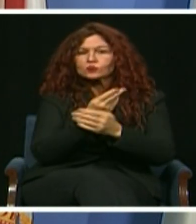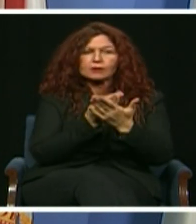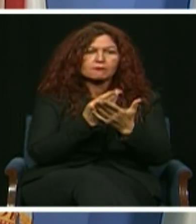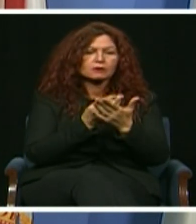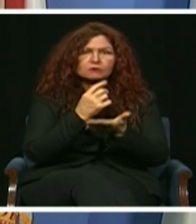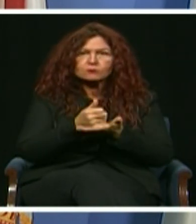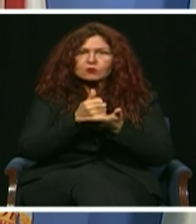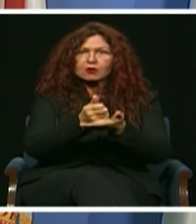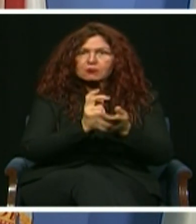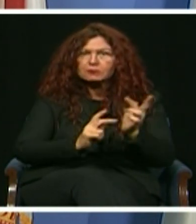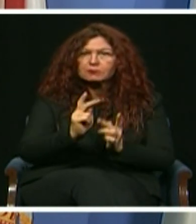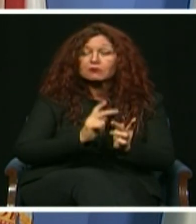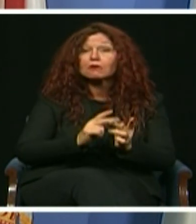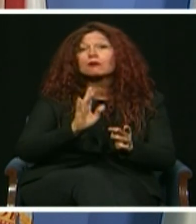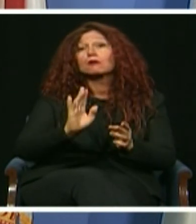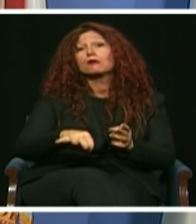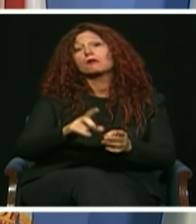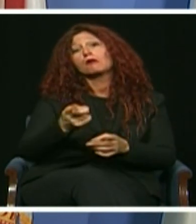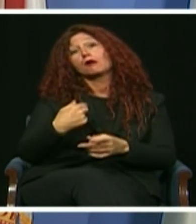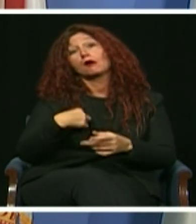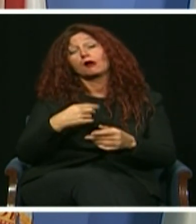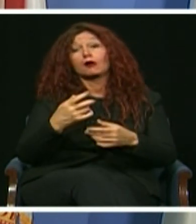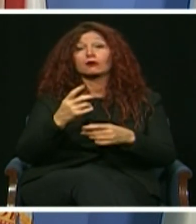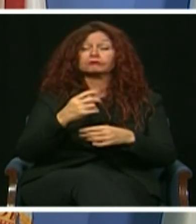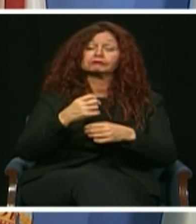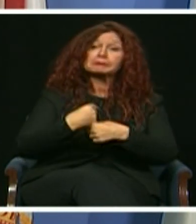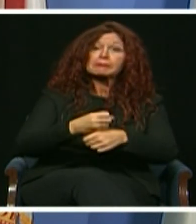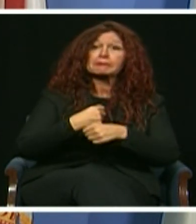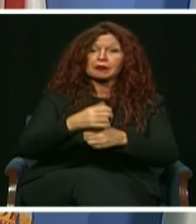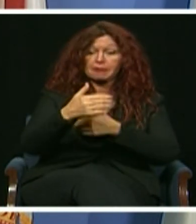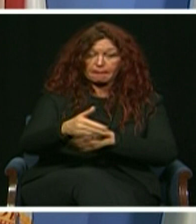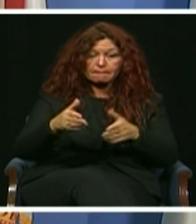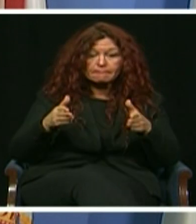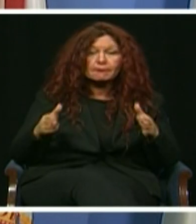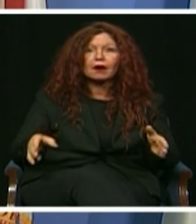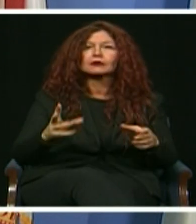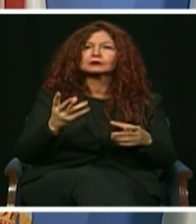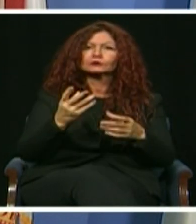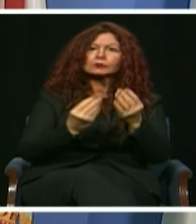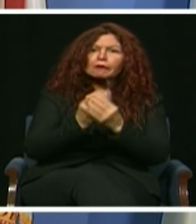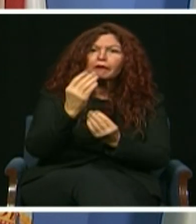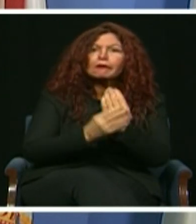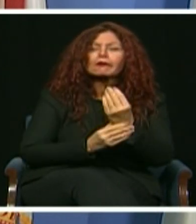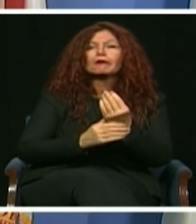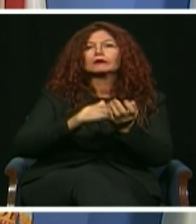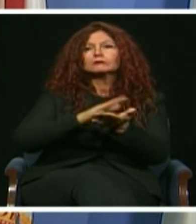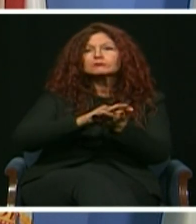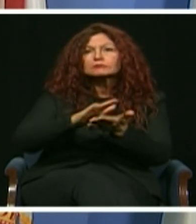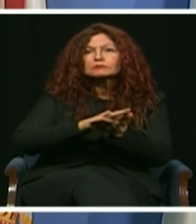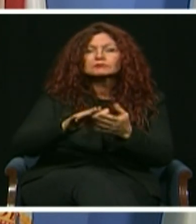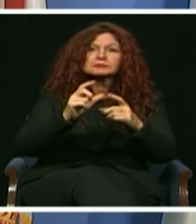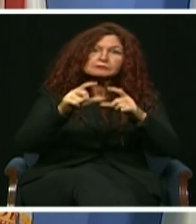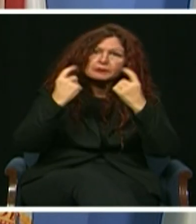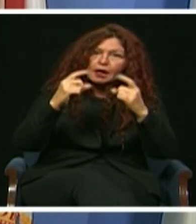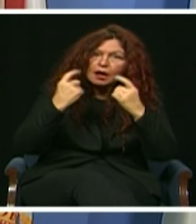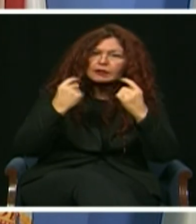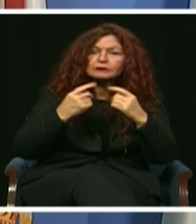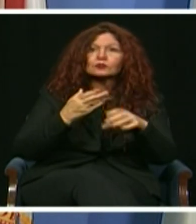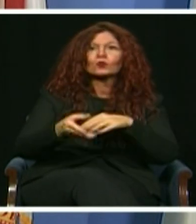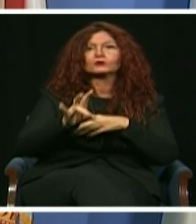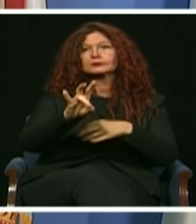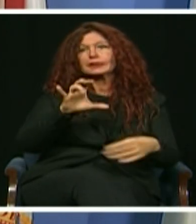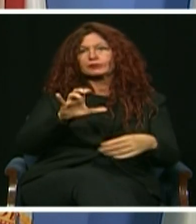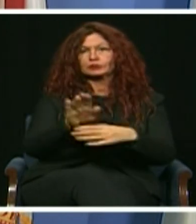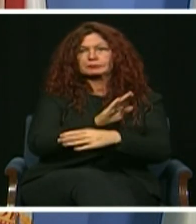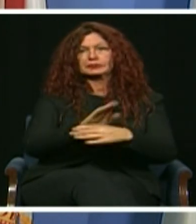work, including distributing back-to-business boxes to over 700 small businesses to help them reopen safely. Now